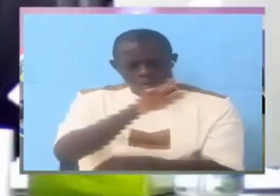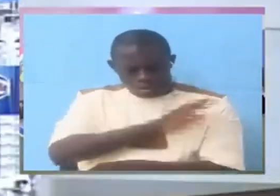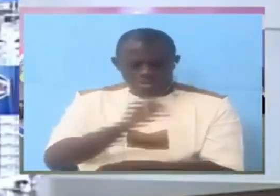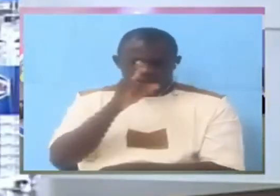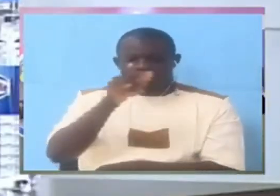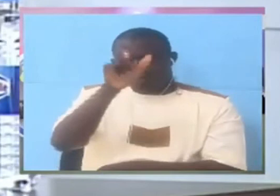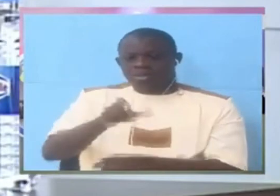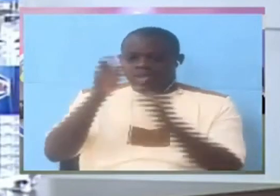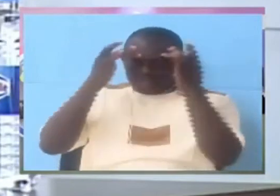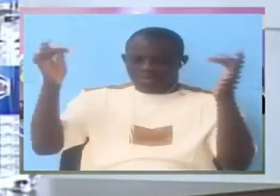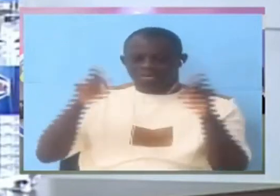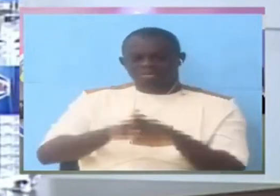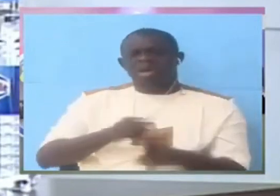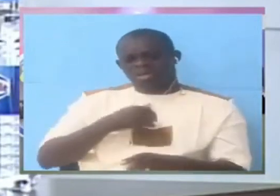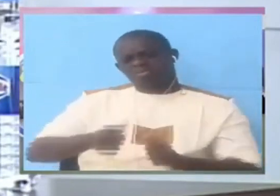He's good